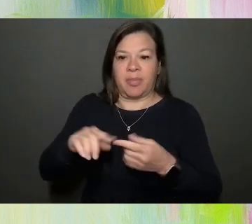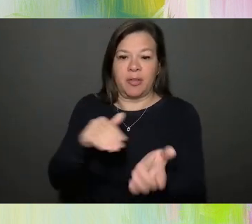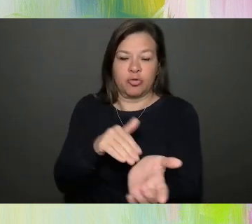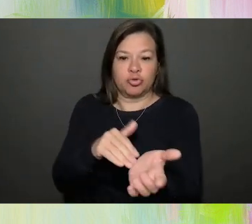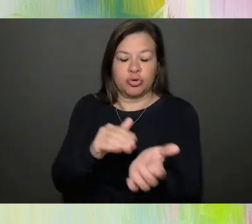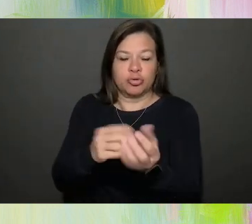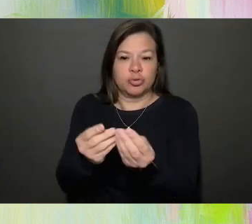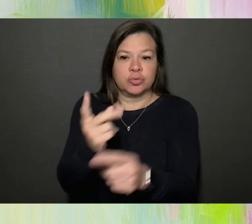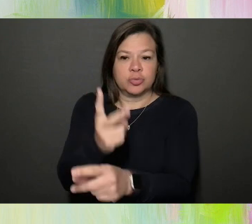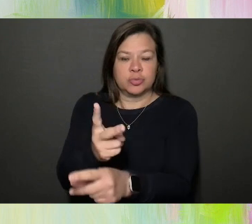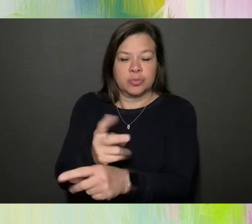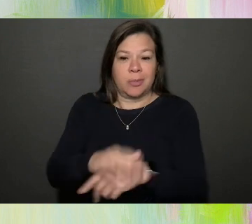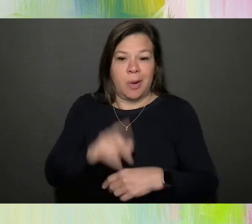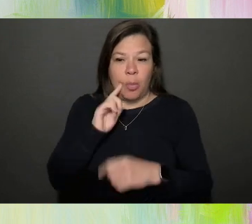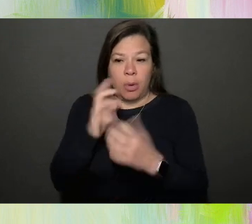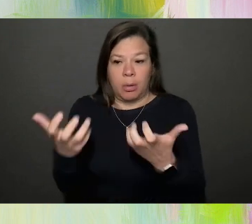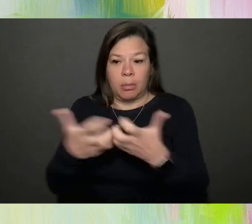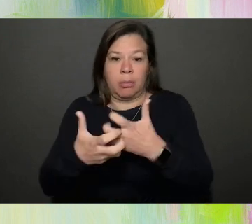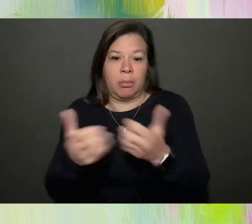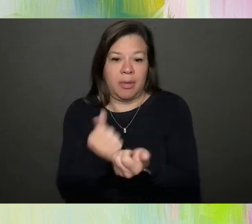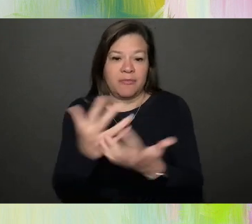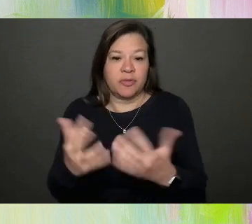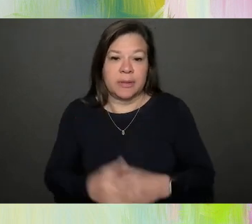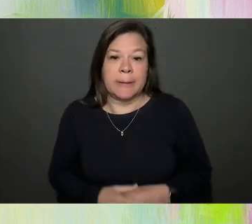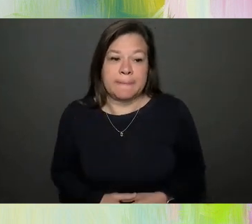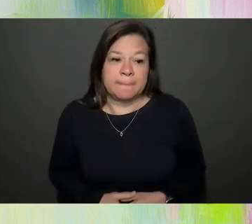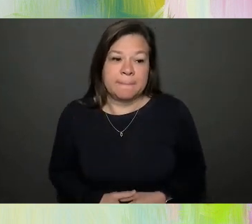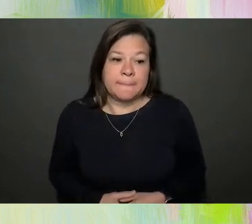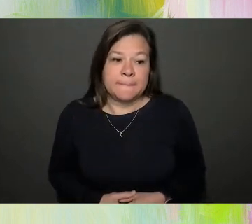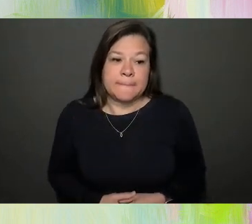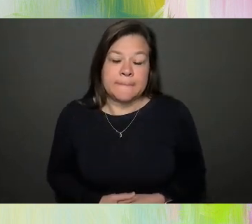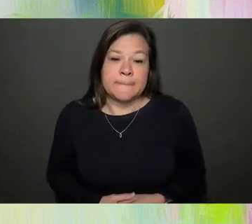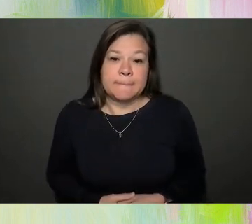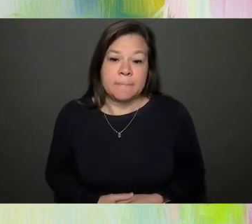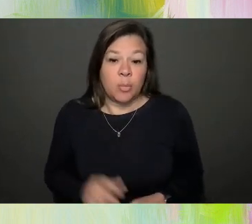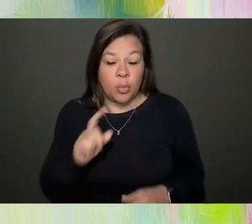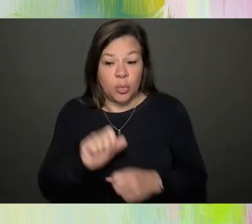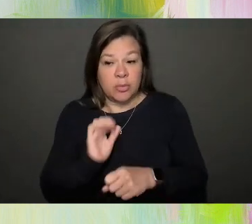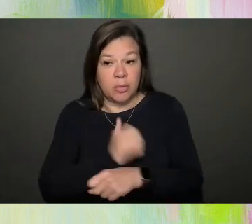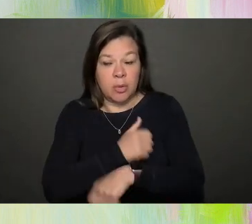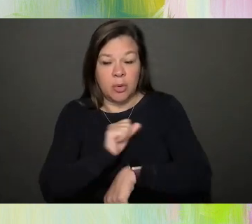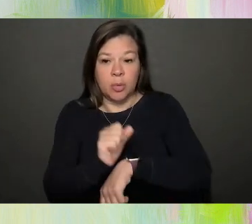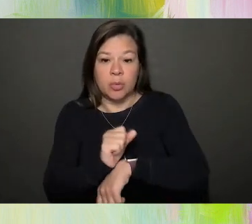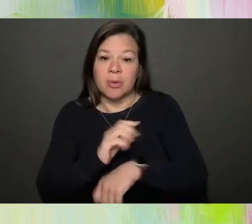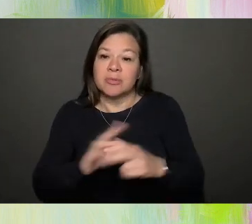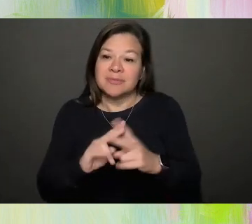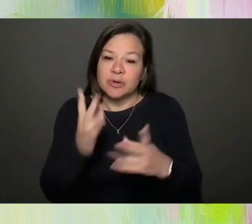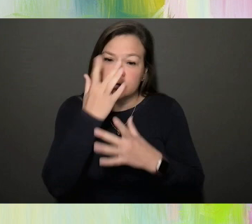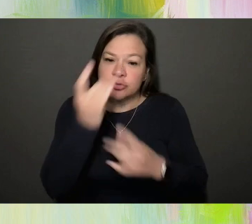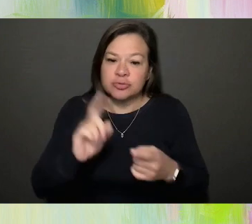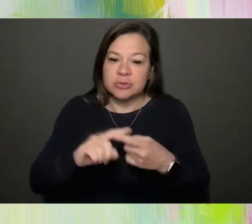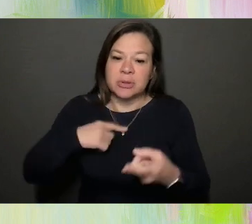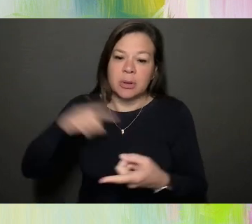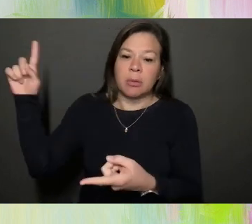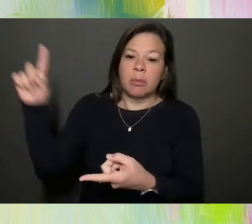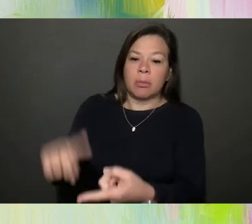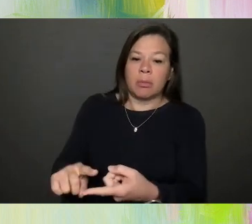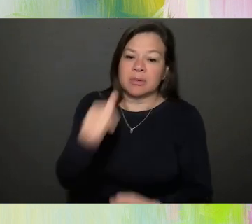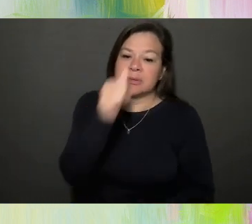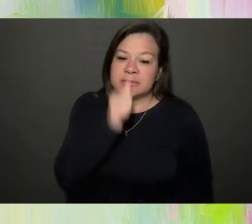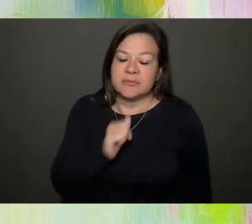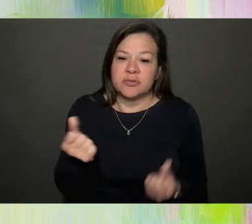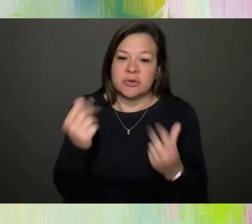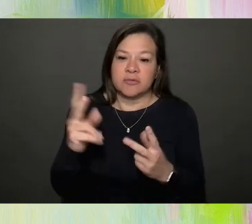I really wanted to combine everything into, into the work that I was doing. was really interested in, in decreasing suffering for a lot of people that was unnecessary.